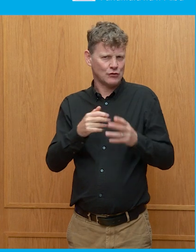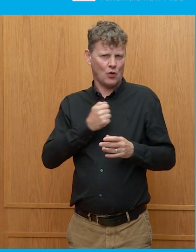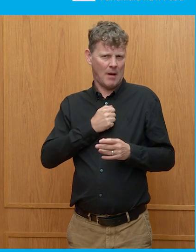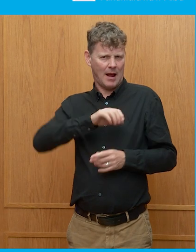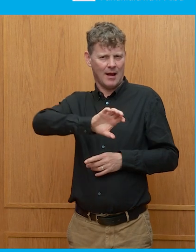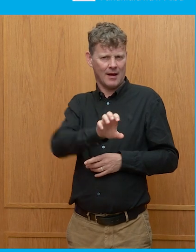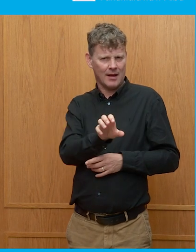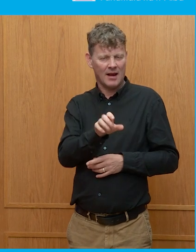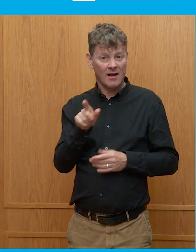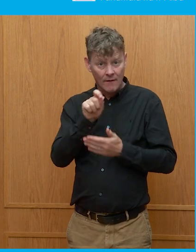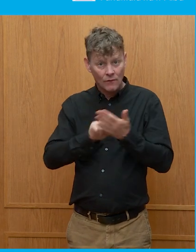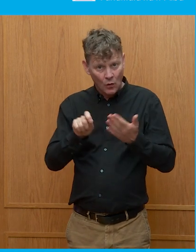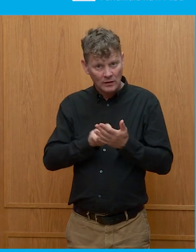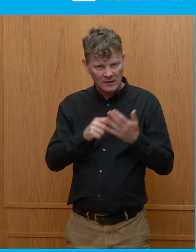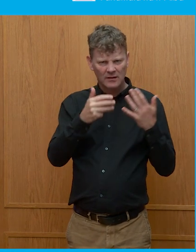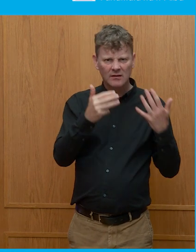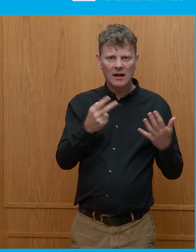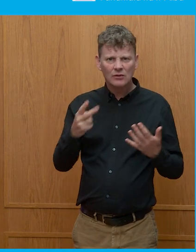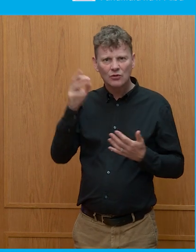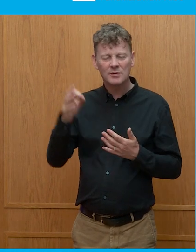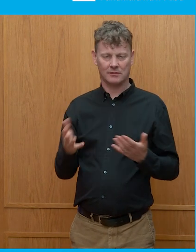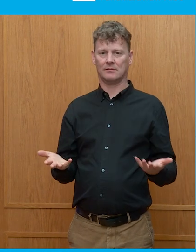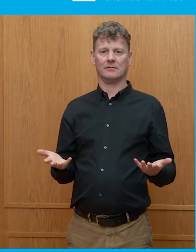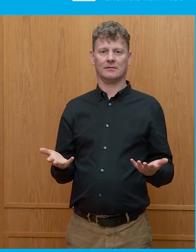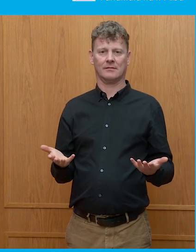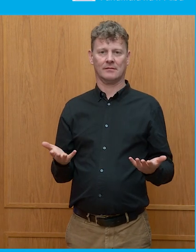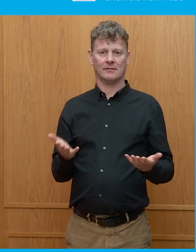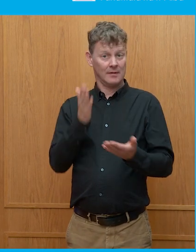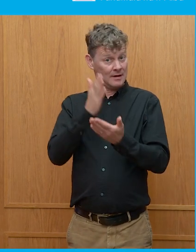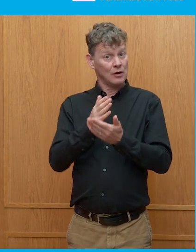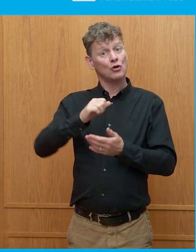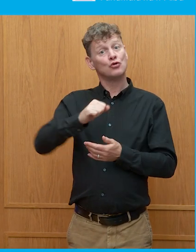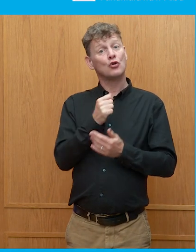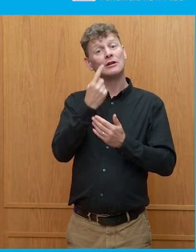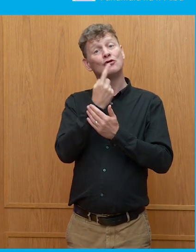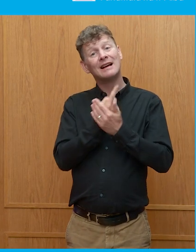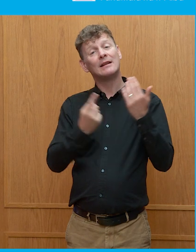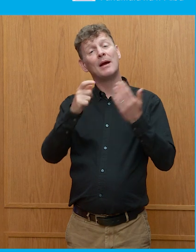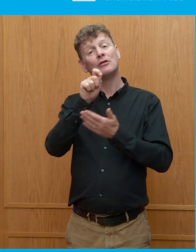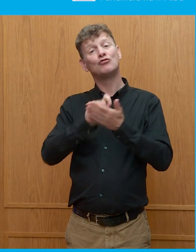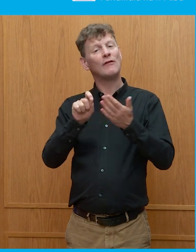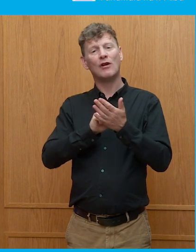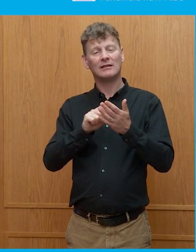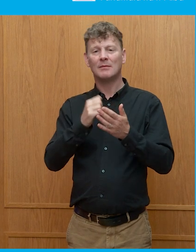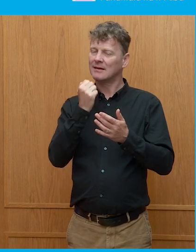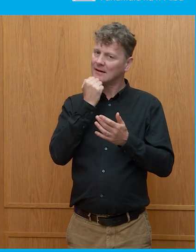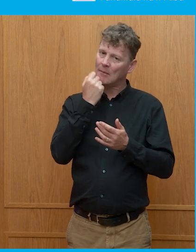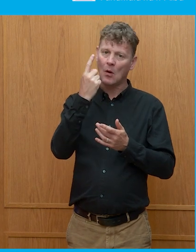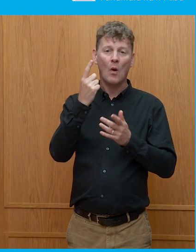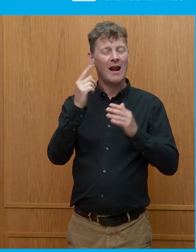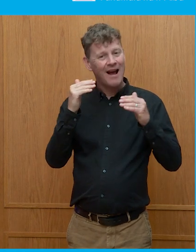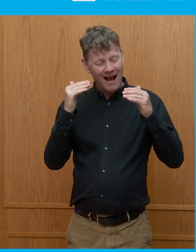turned out to vote in that referendum. And in fact, the Scottish independence referendum achieved the highest turnout